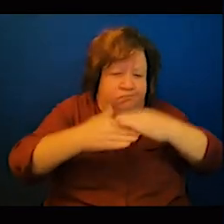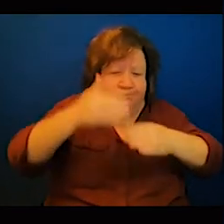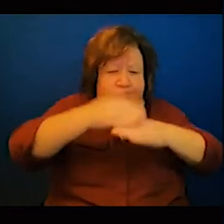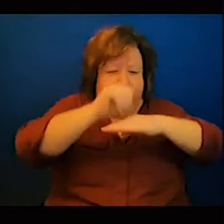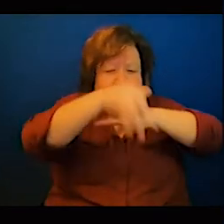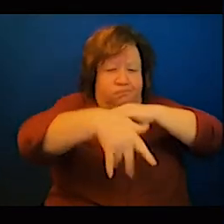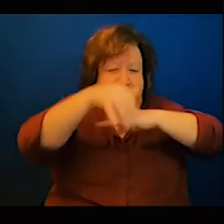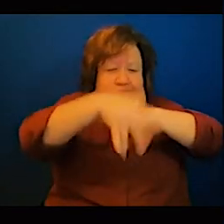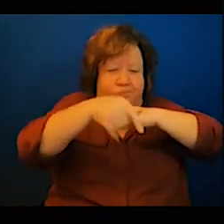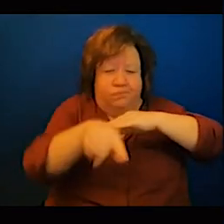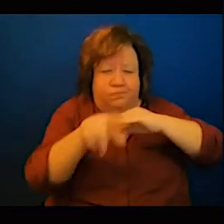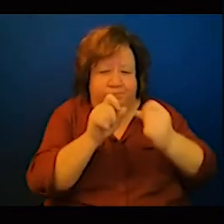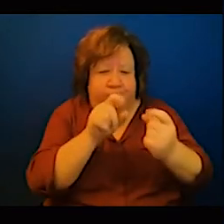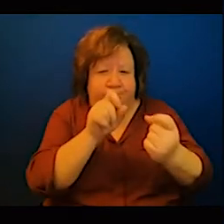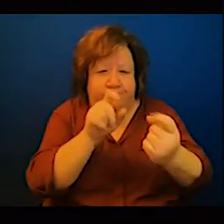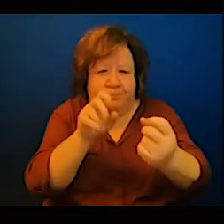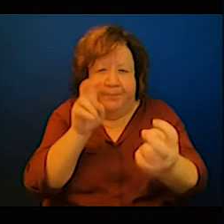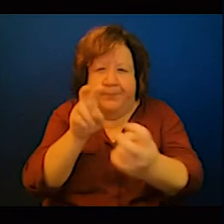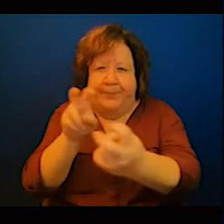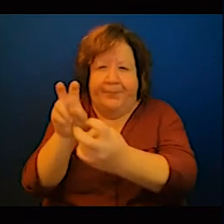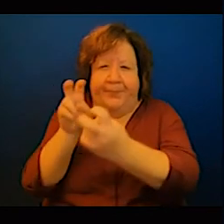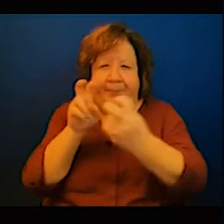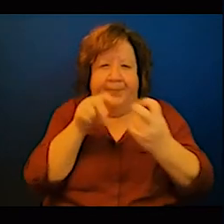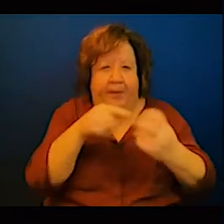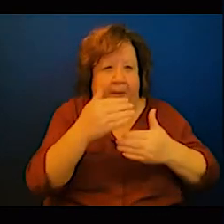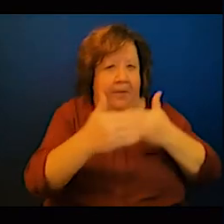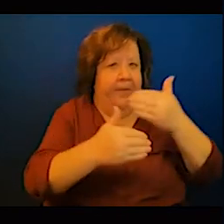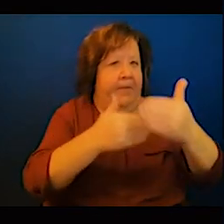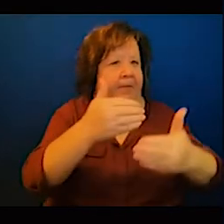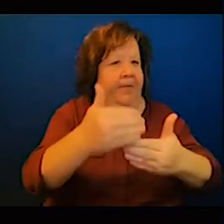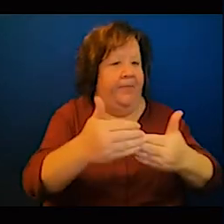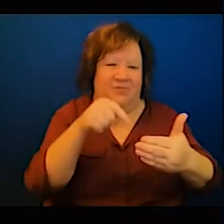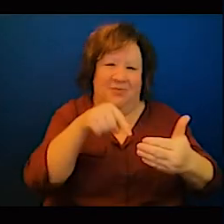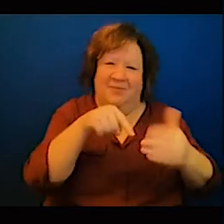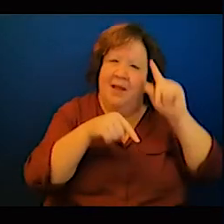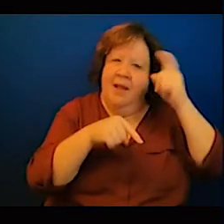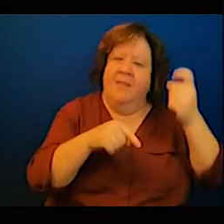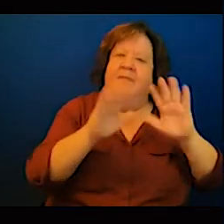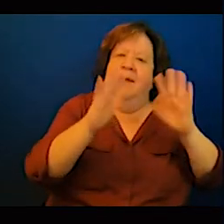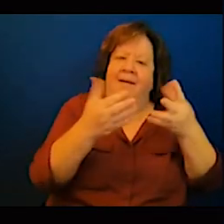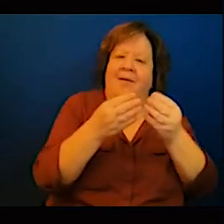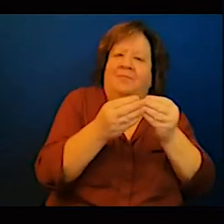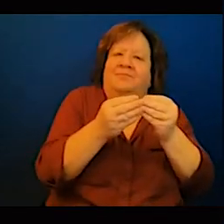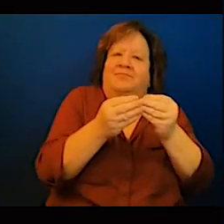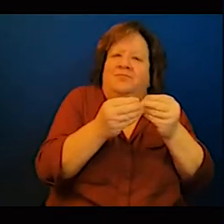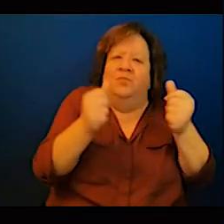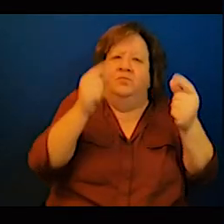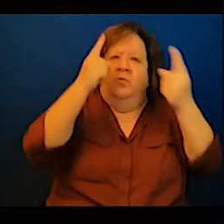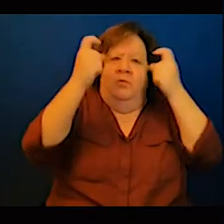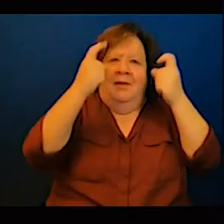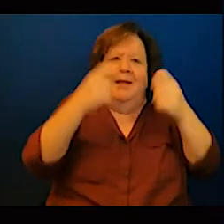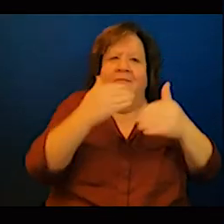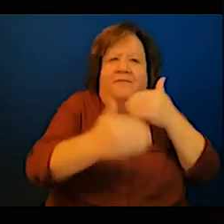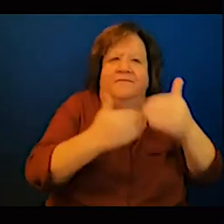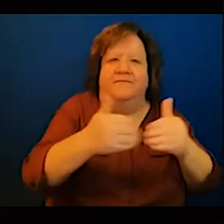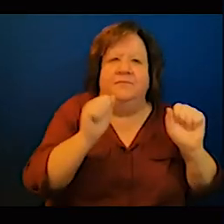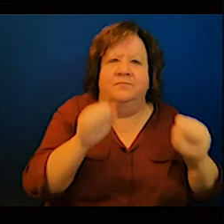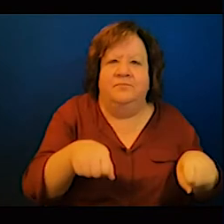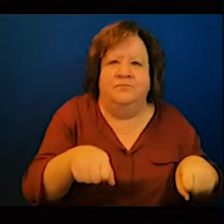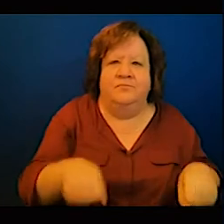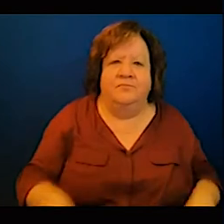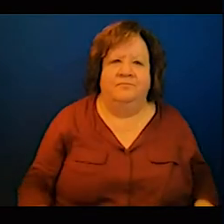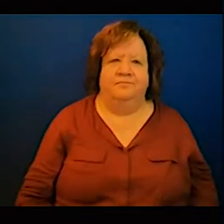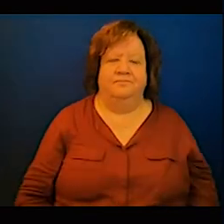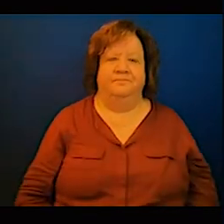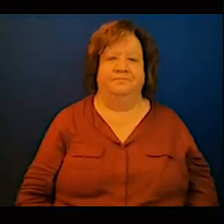emphasize the implementation of local currency in those projects to be able not to jeopardize the current